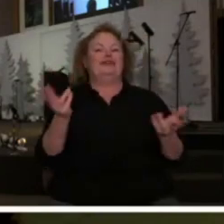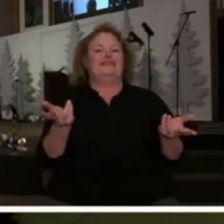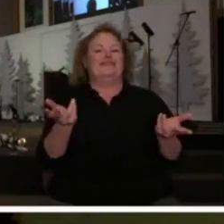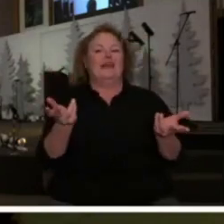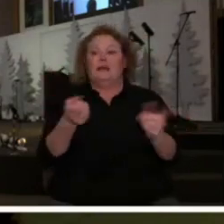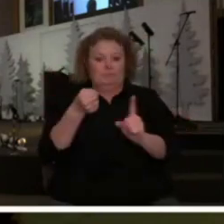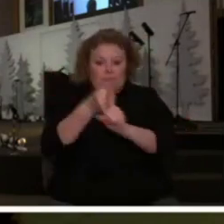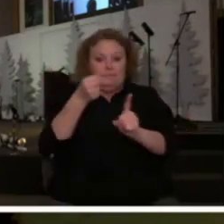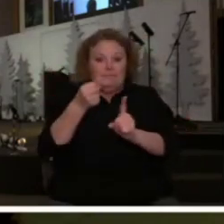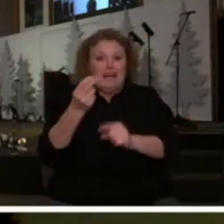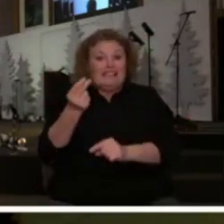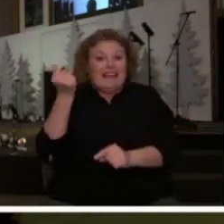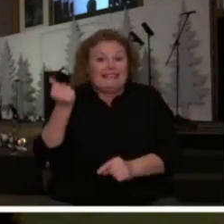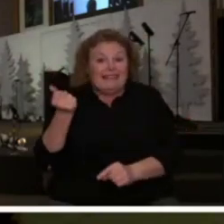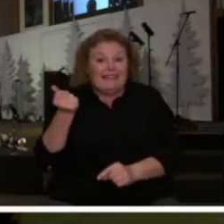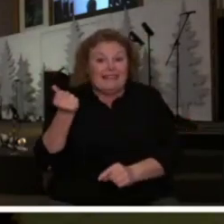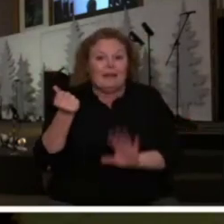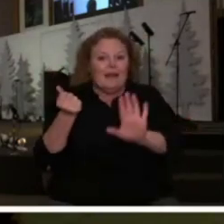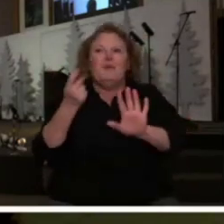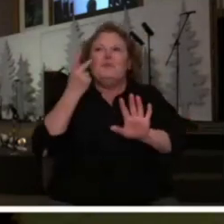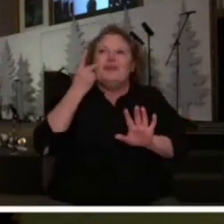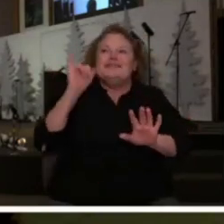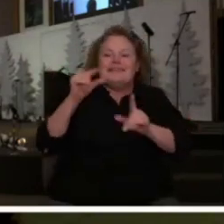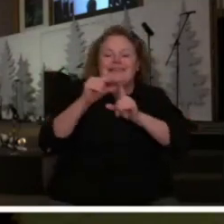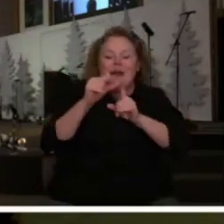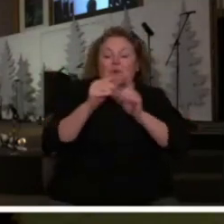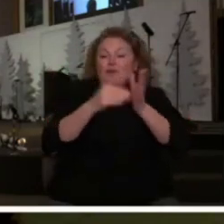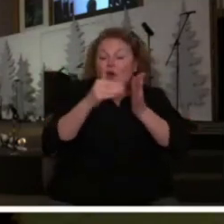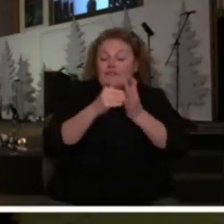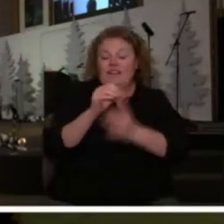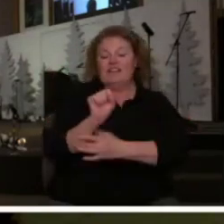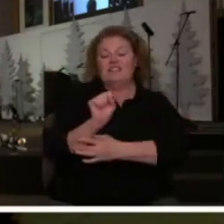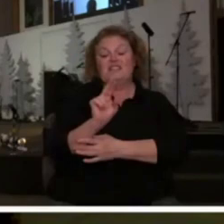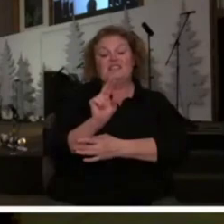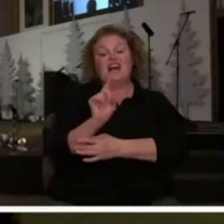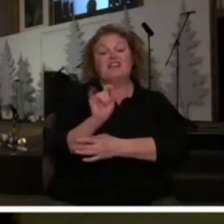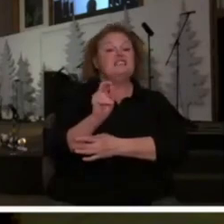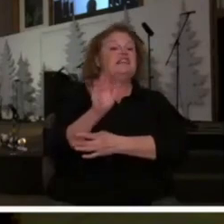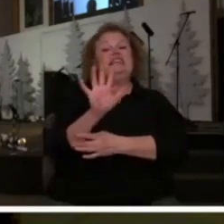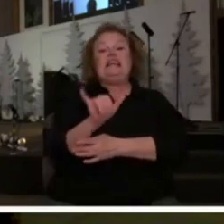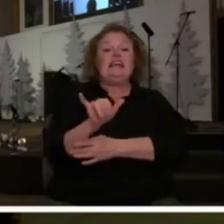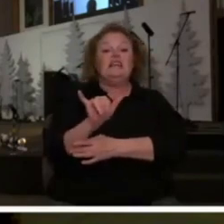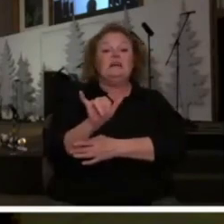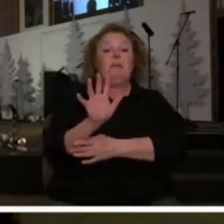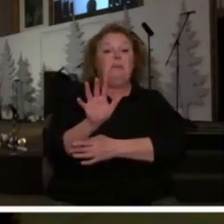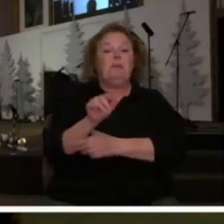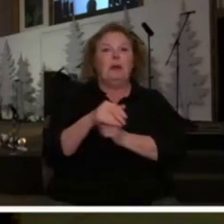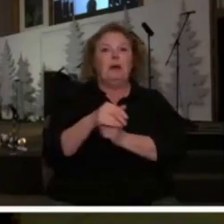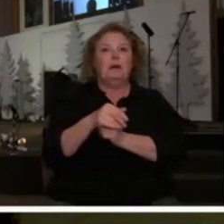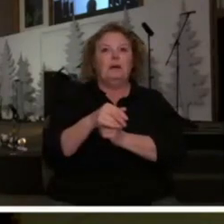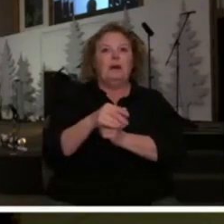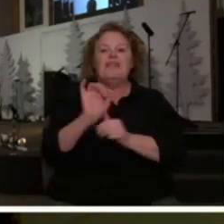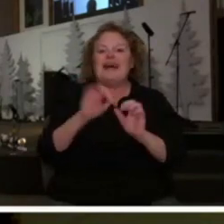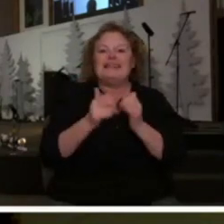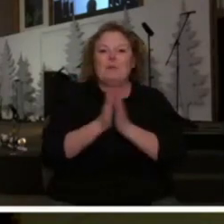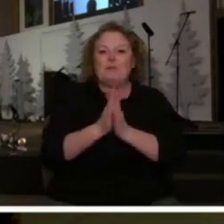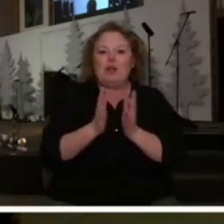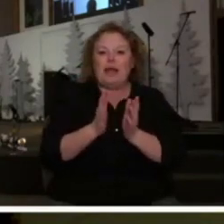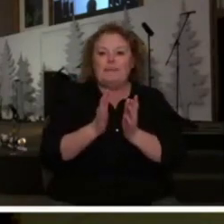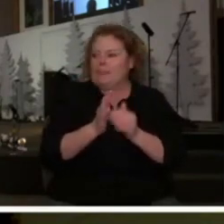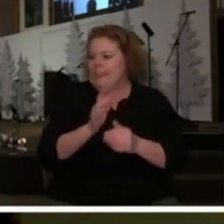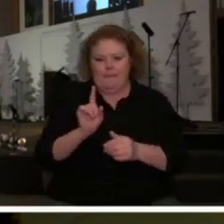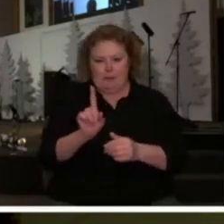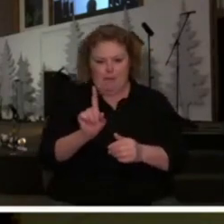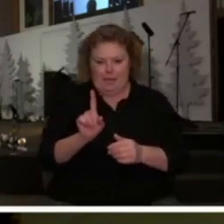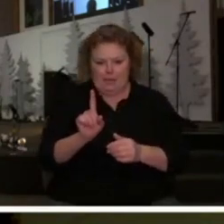Suddenly. We see this term in Scripture on a regular basis. In fact, isn't that the way we pray? I'm coming to the altar